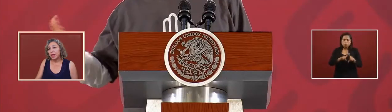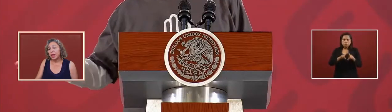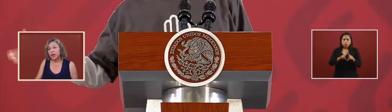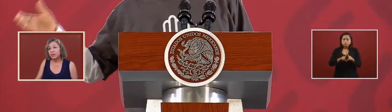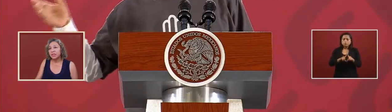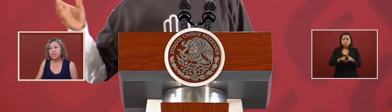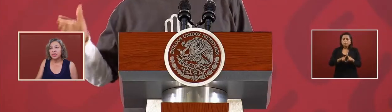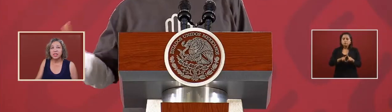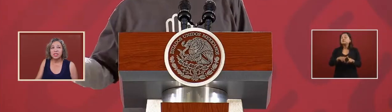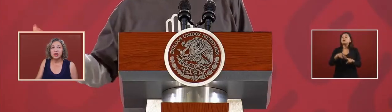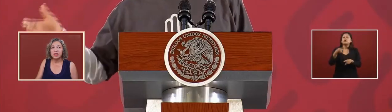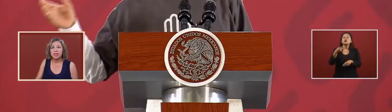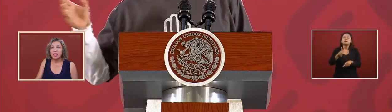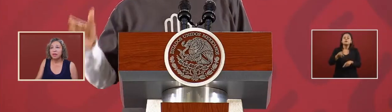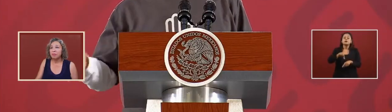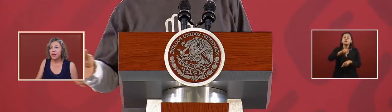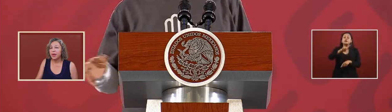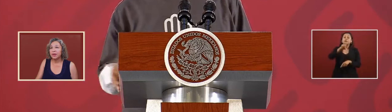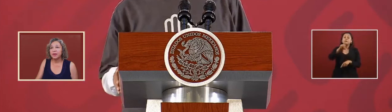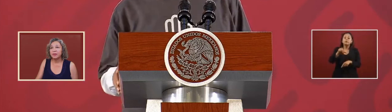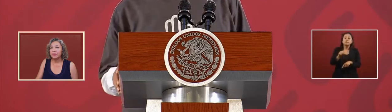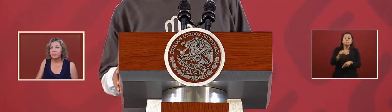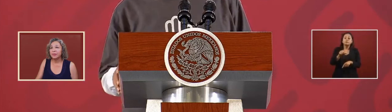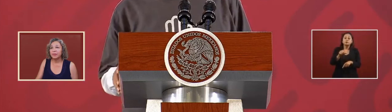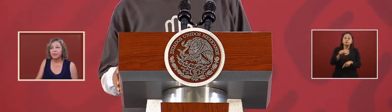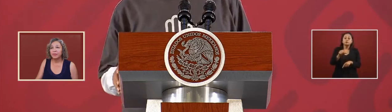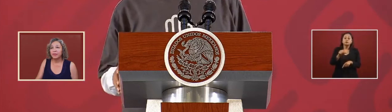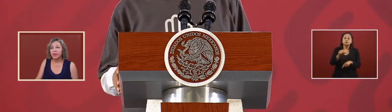and all of a sudden they started this campaign